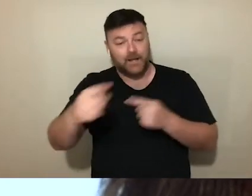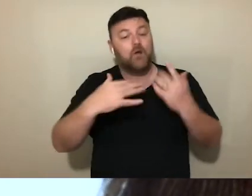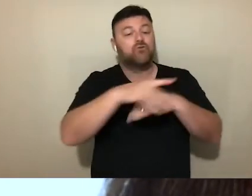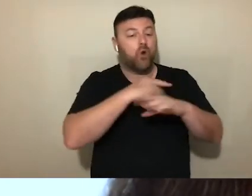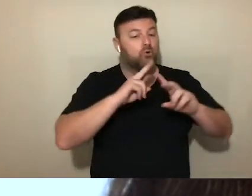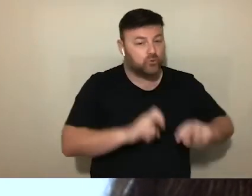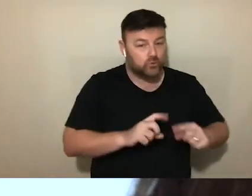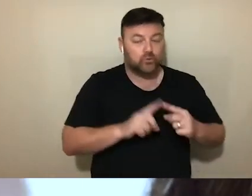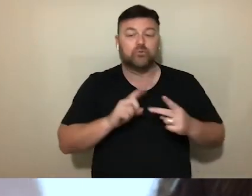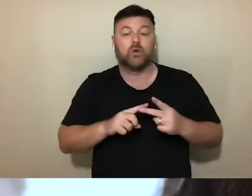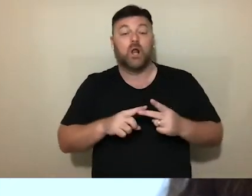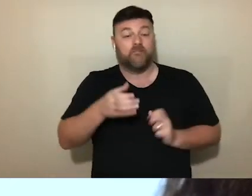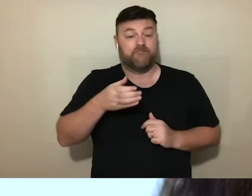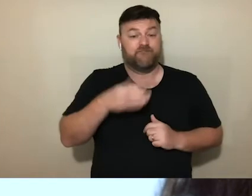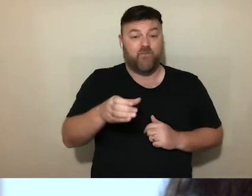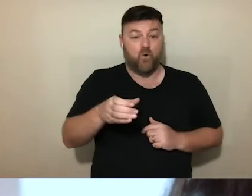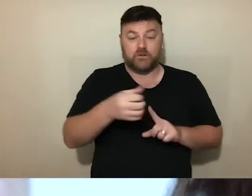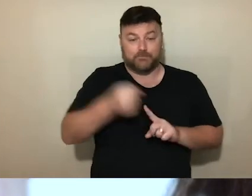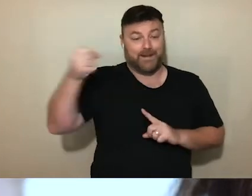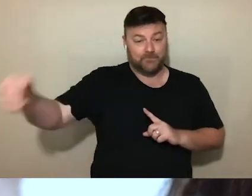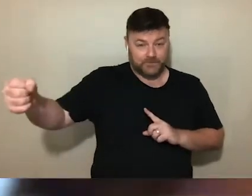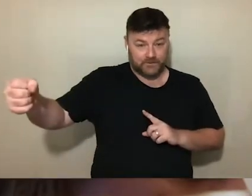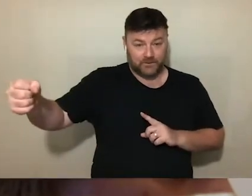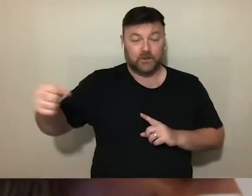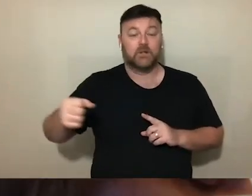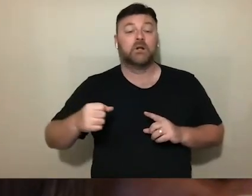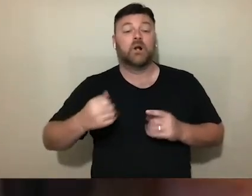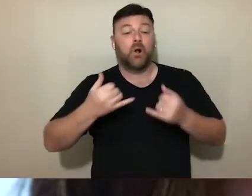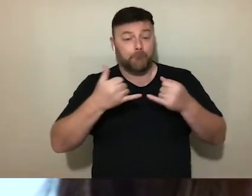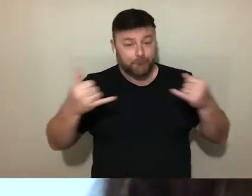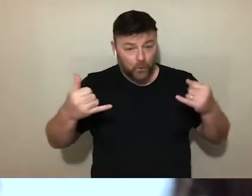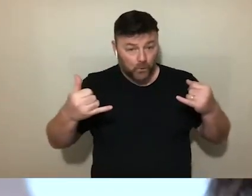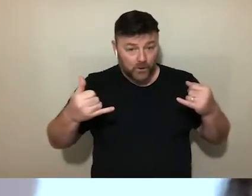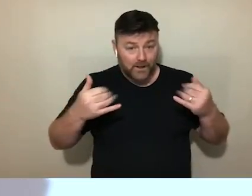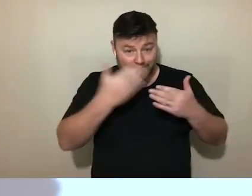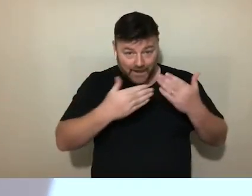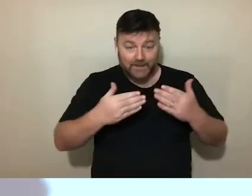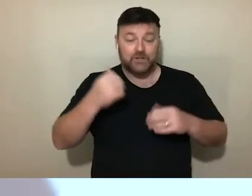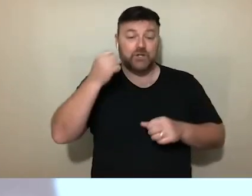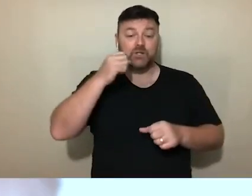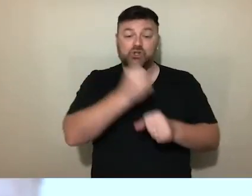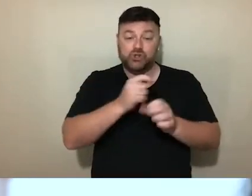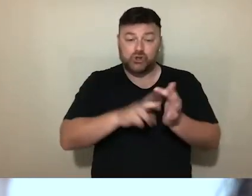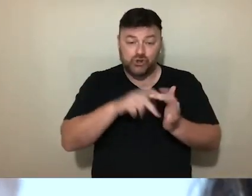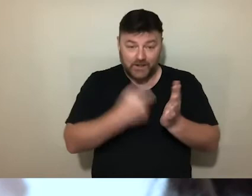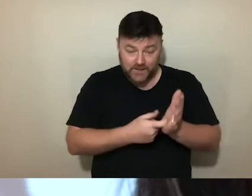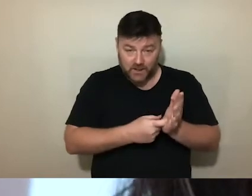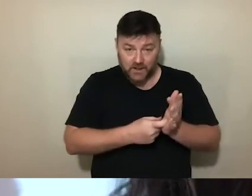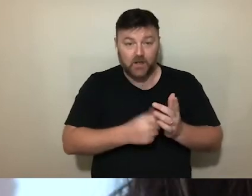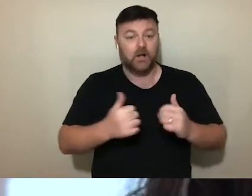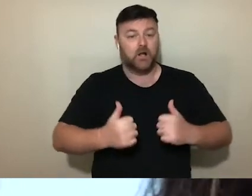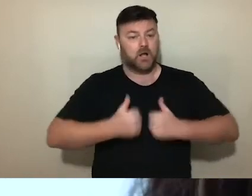forced displacement, border studies, gender studies, biopower, agency, and resistance.